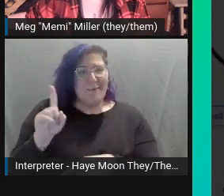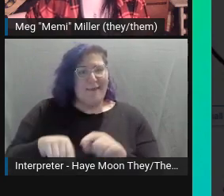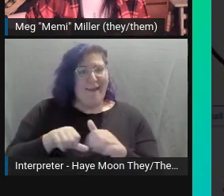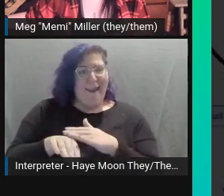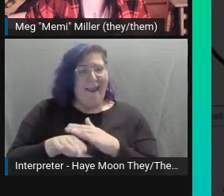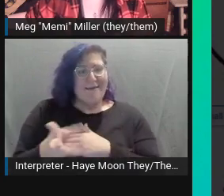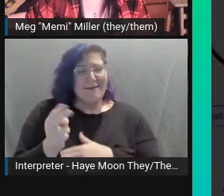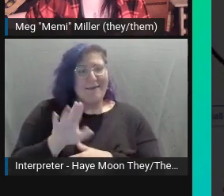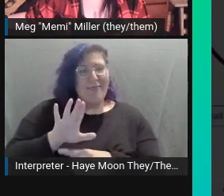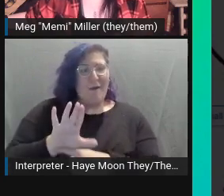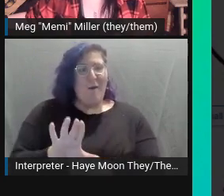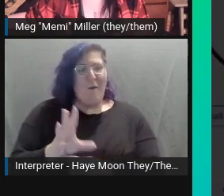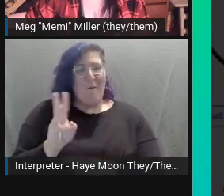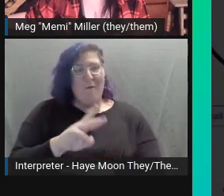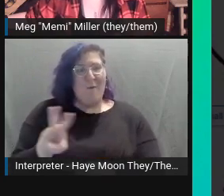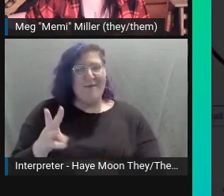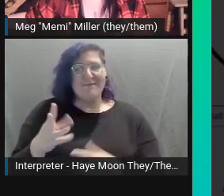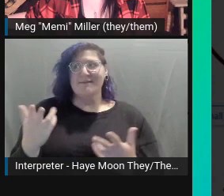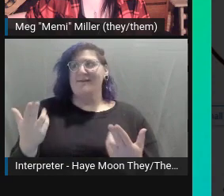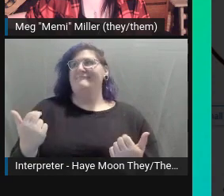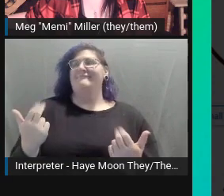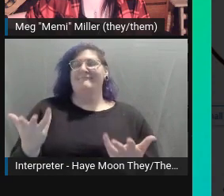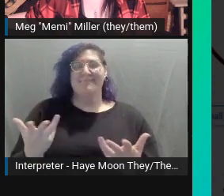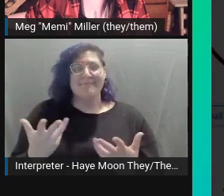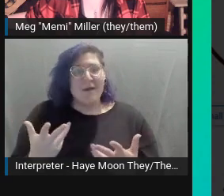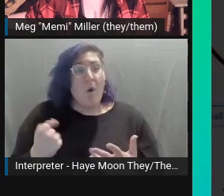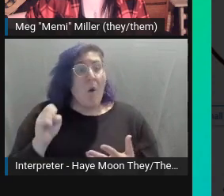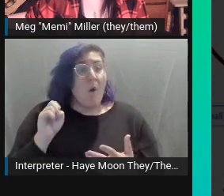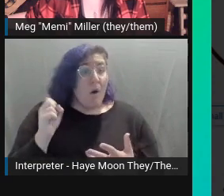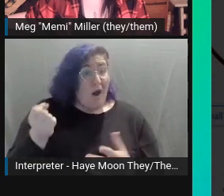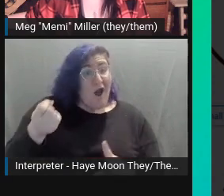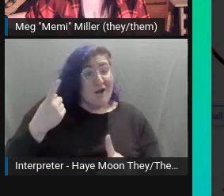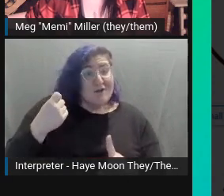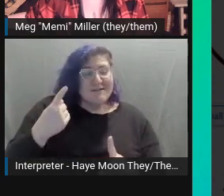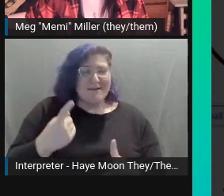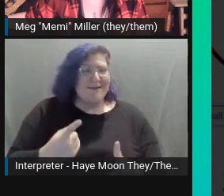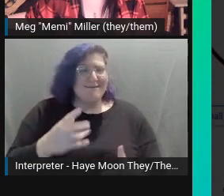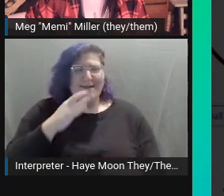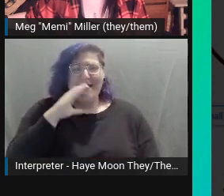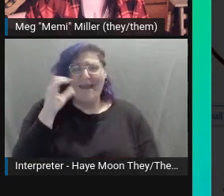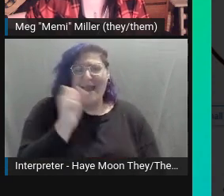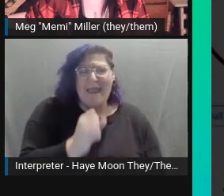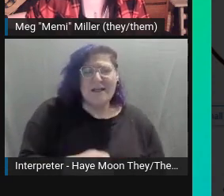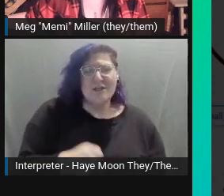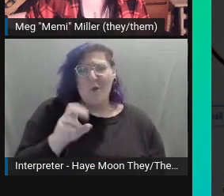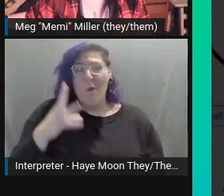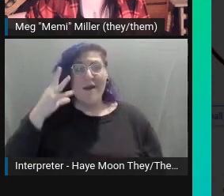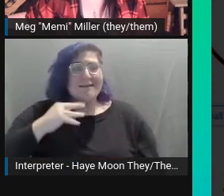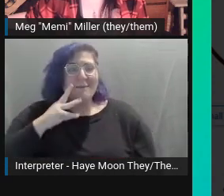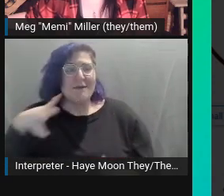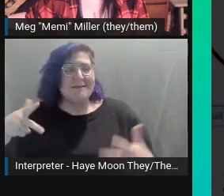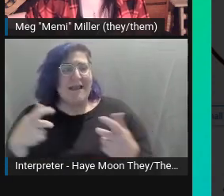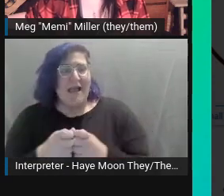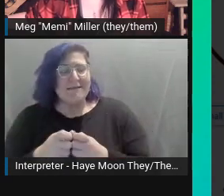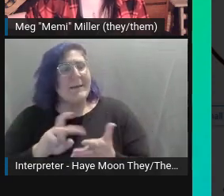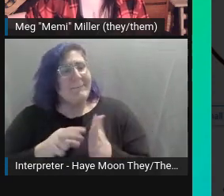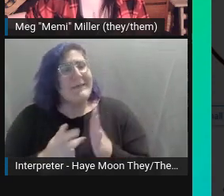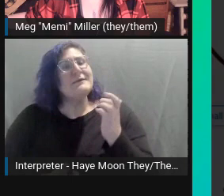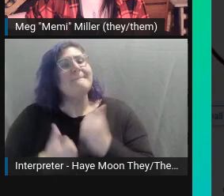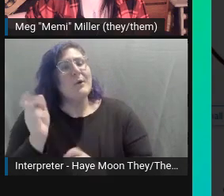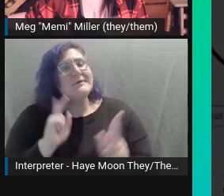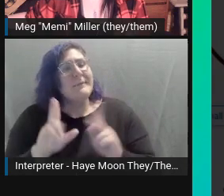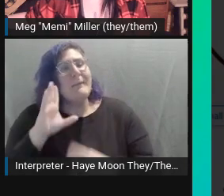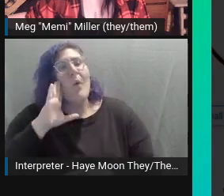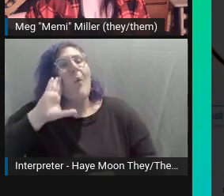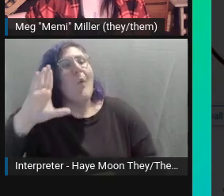an illness, or an accident, most people will develop a disability of some sort at some point in their life. And when or